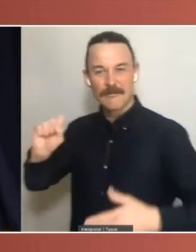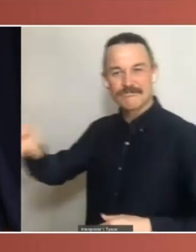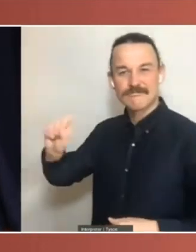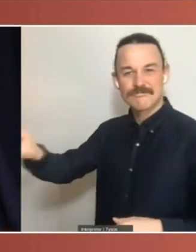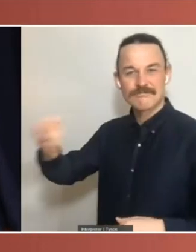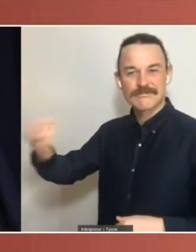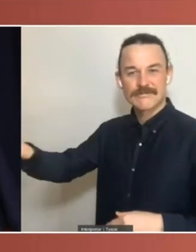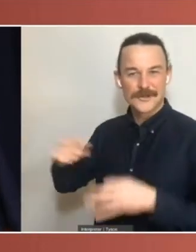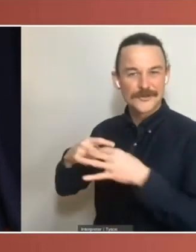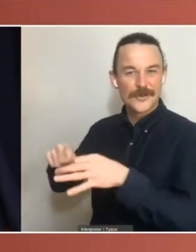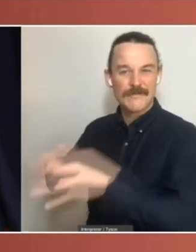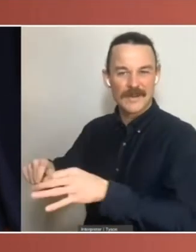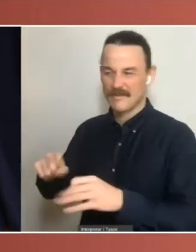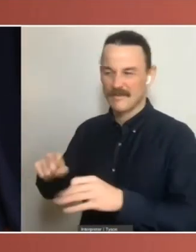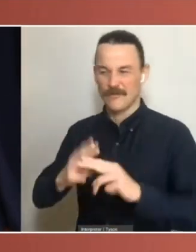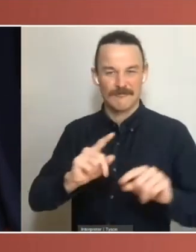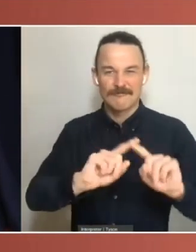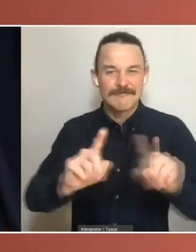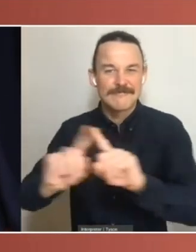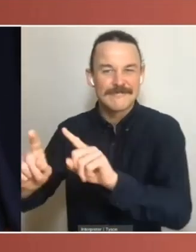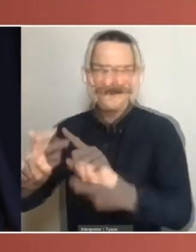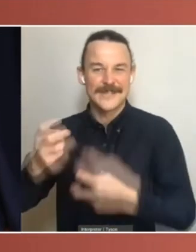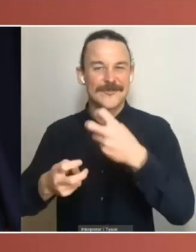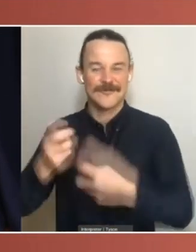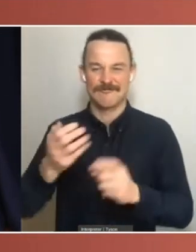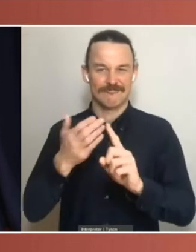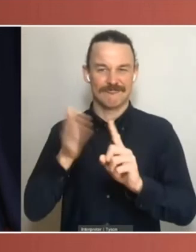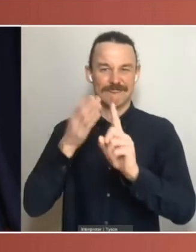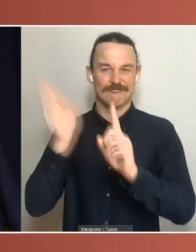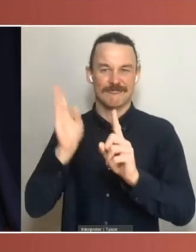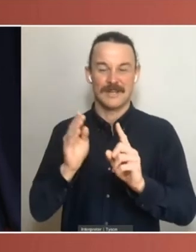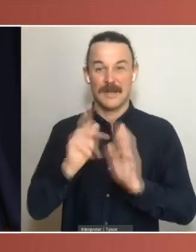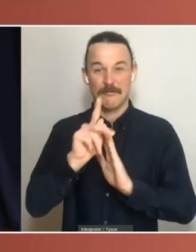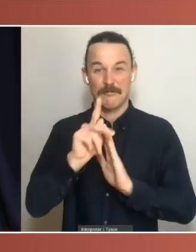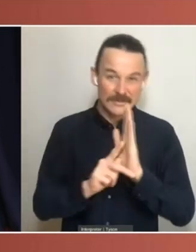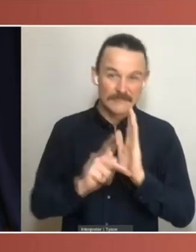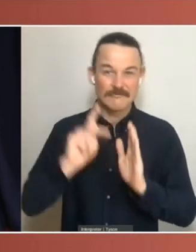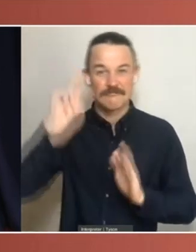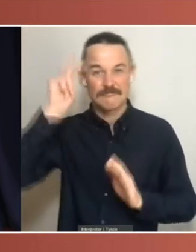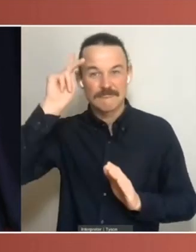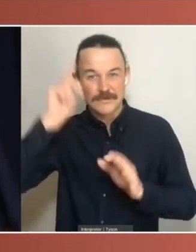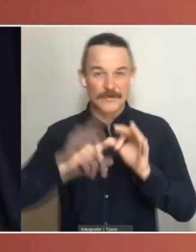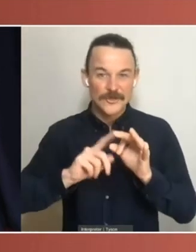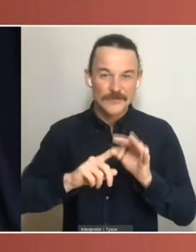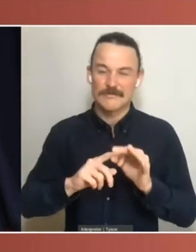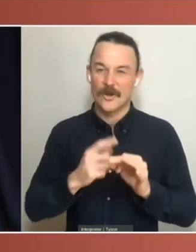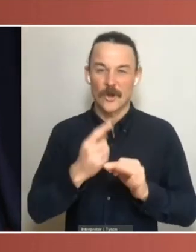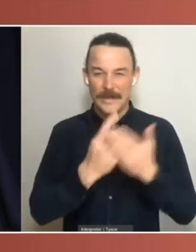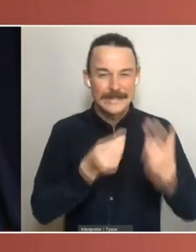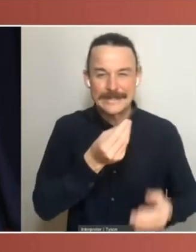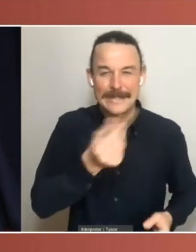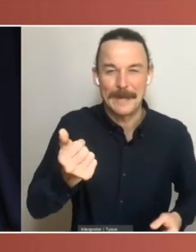issues. Political and policy questions would be a tiny proportion, I imagine, of the surveys they conduct.